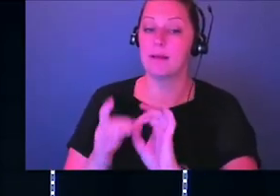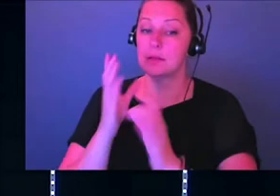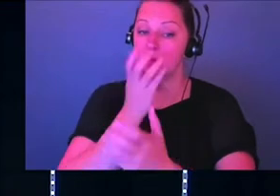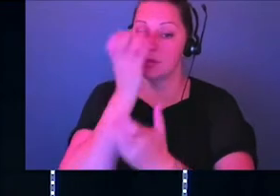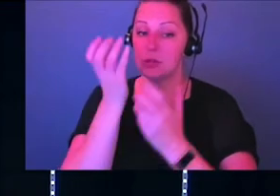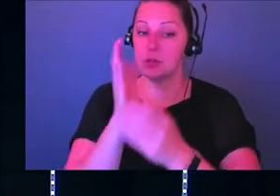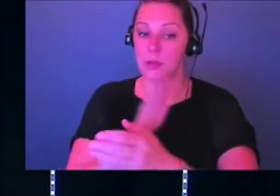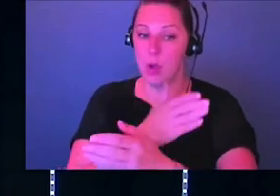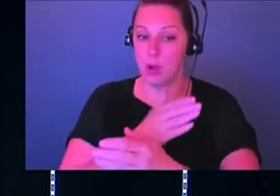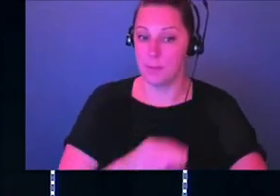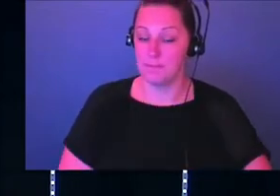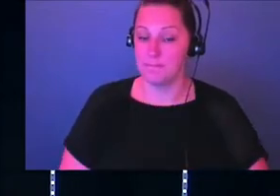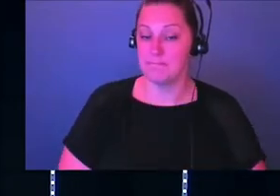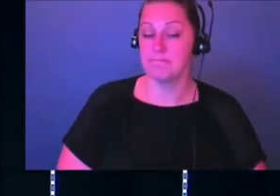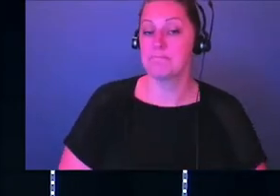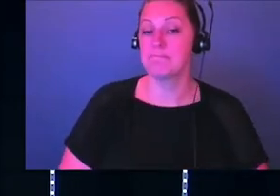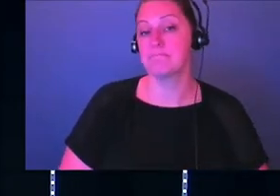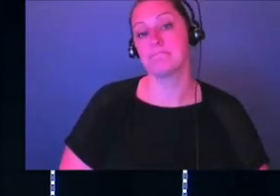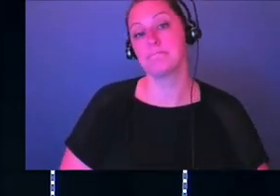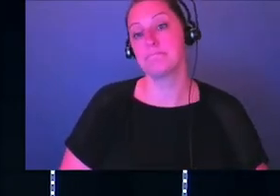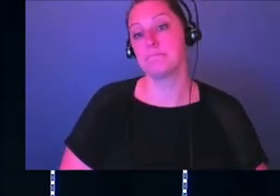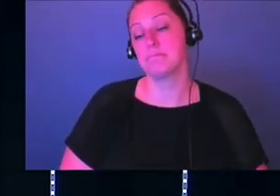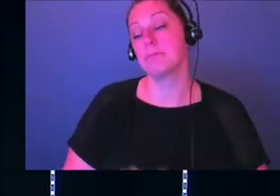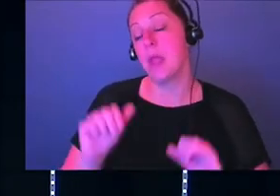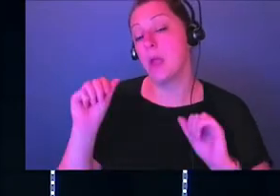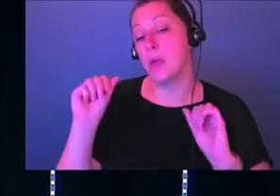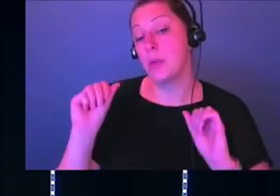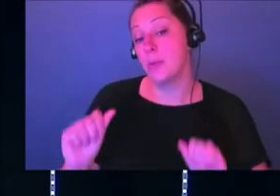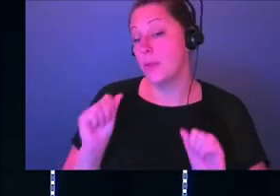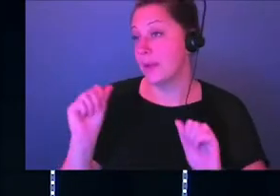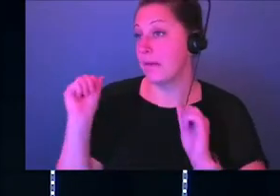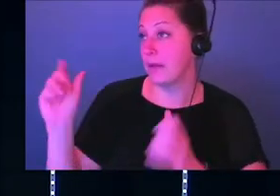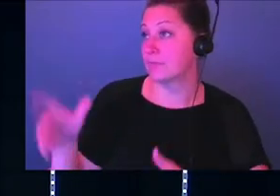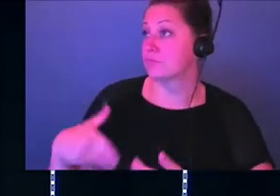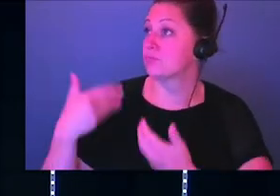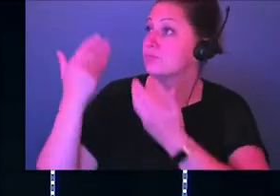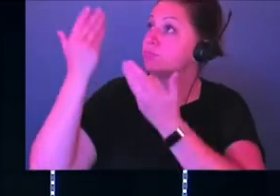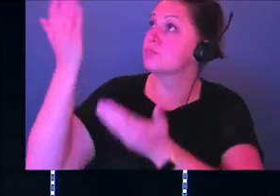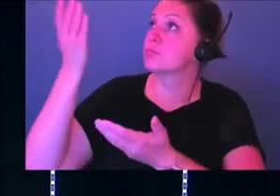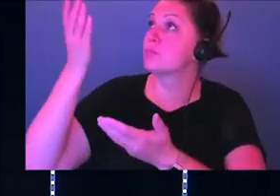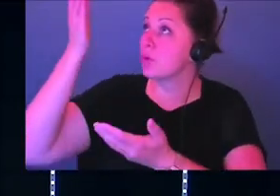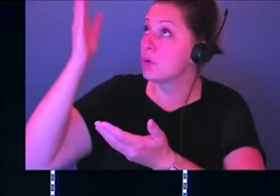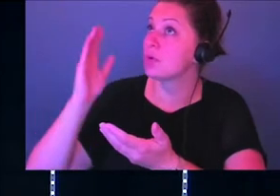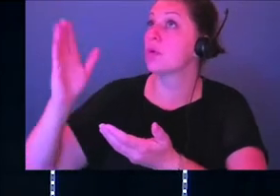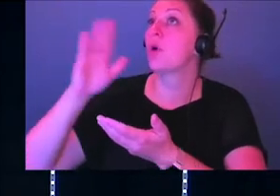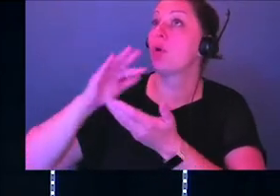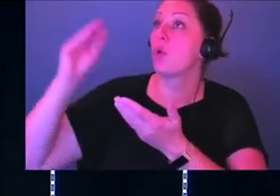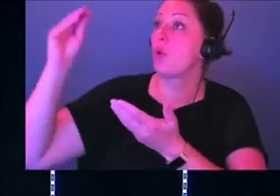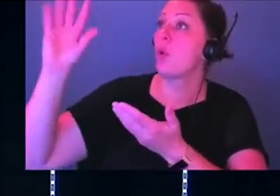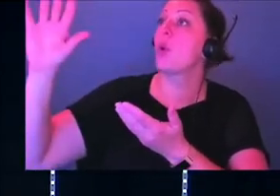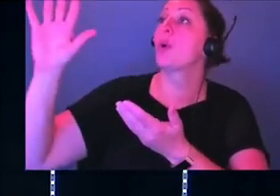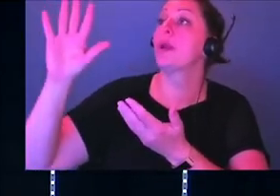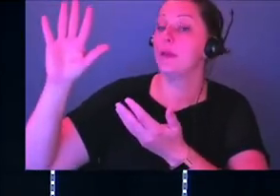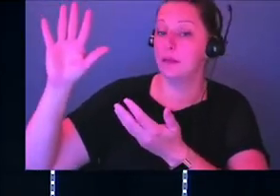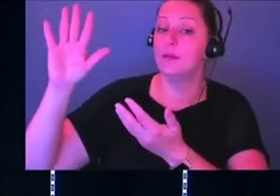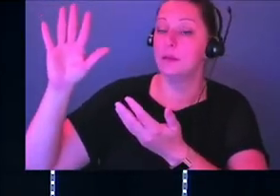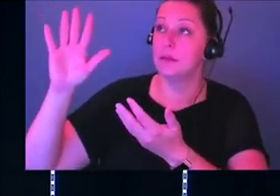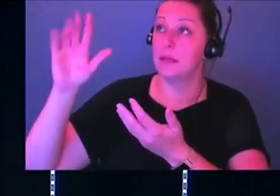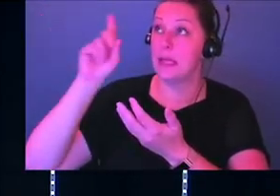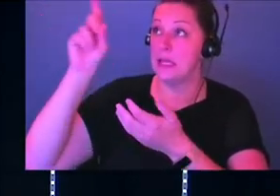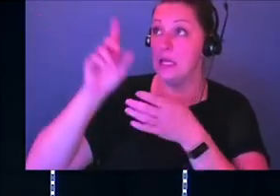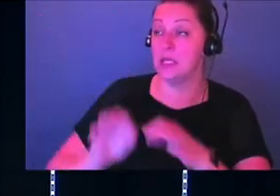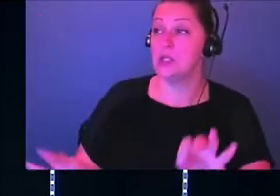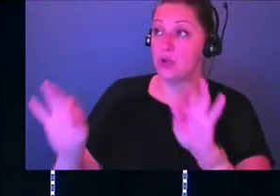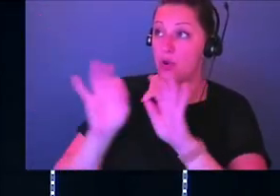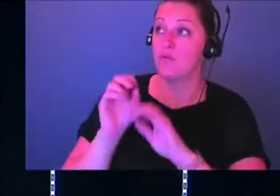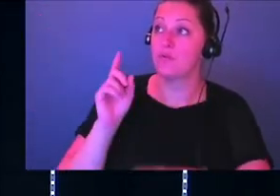through singing. It is one way that we can give God the glory and the praise that he deserves, okay? That's the